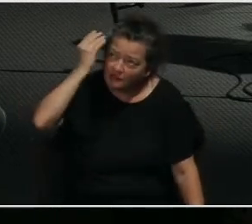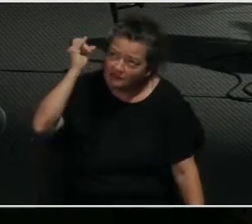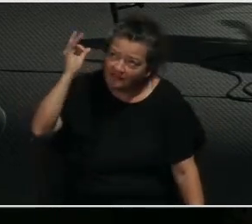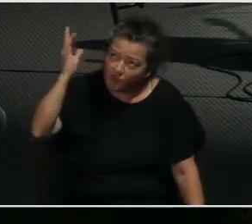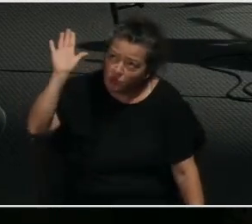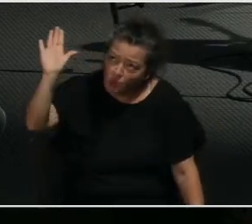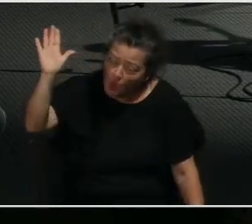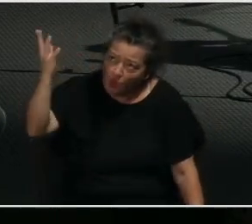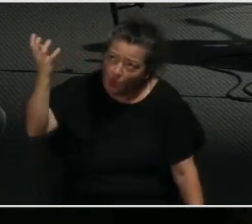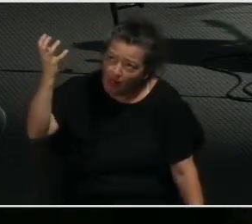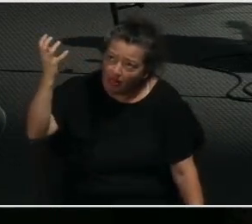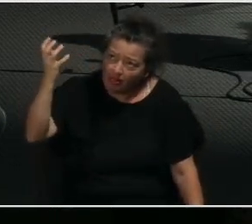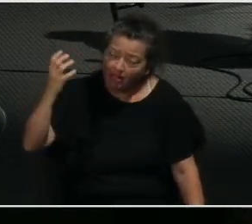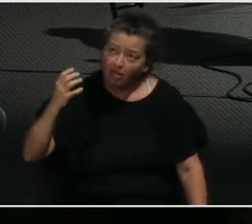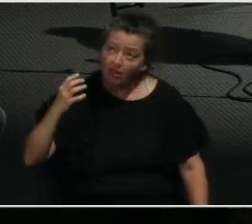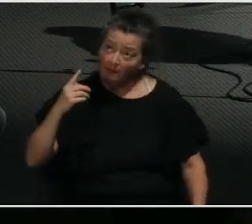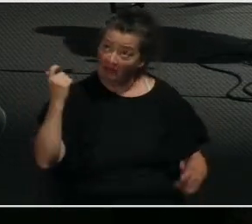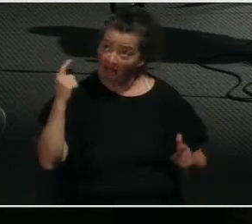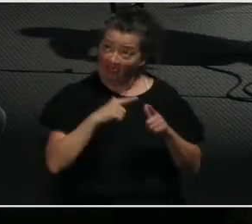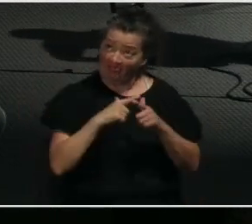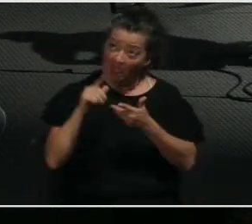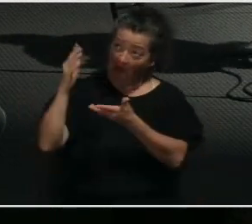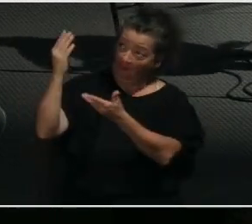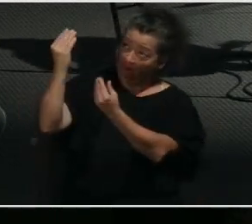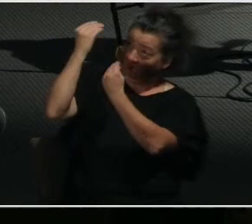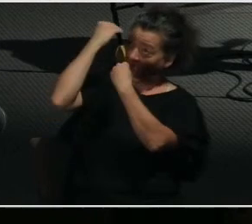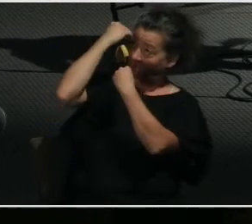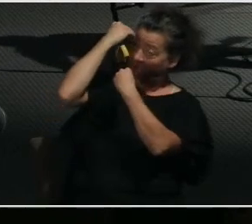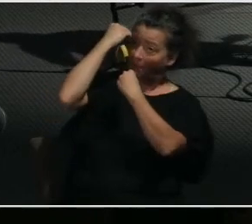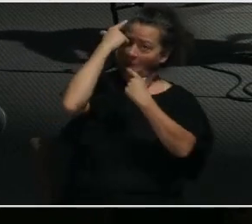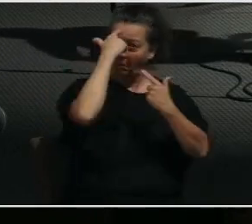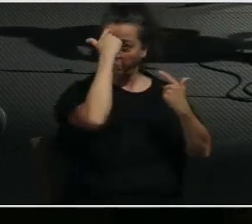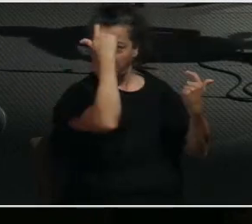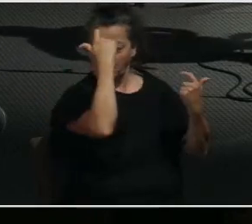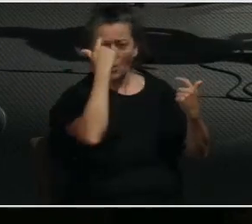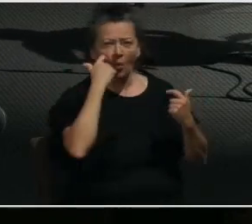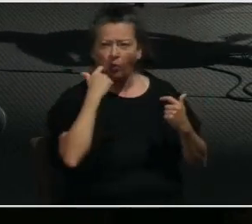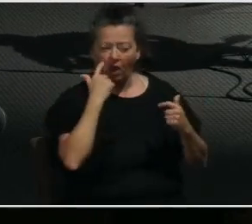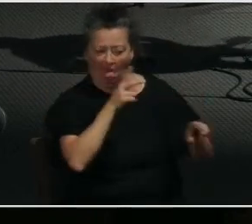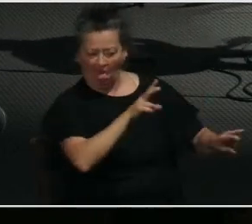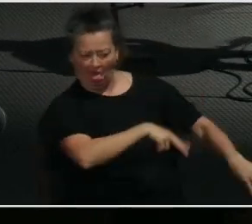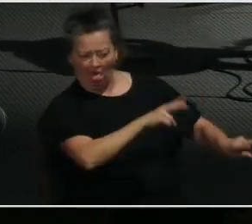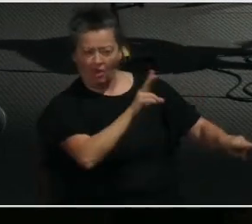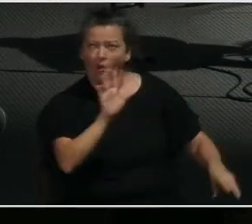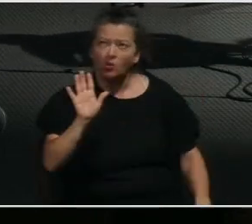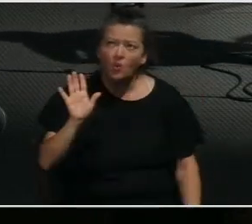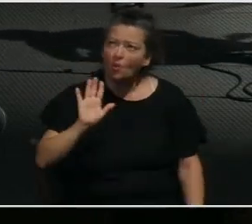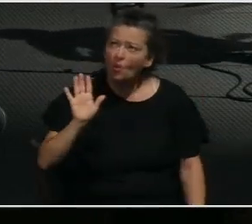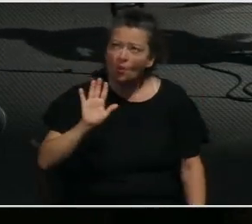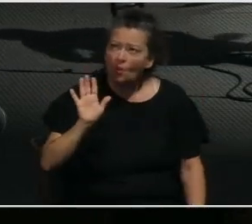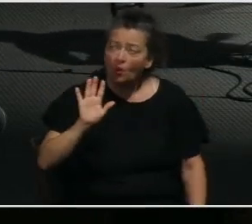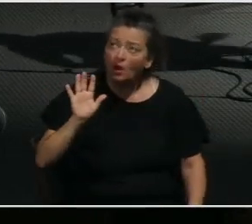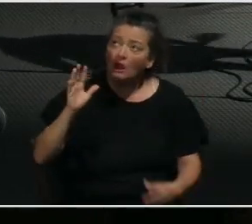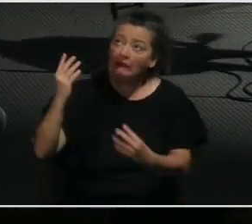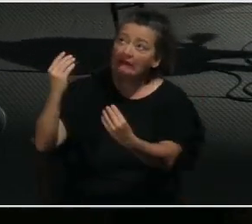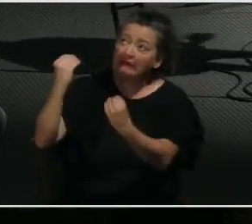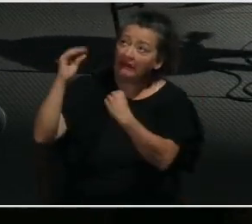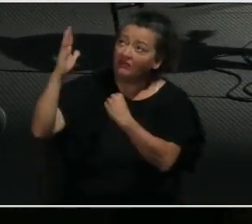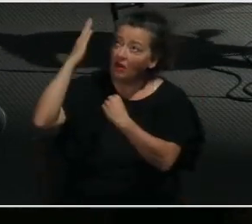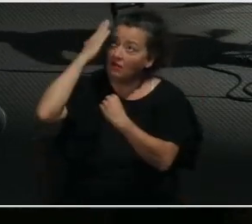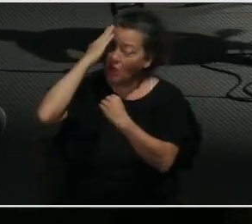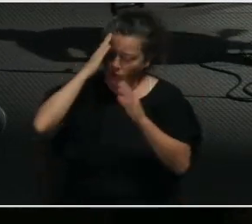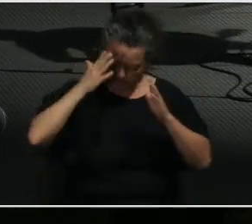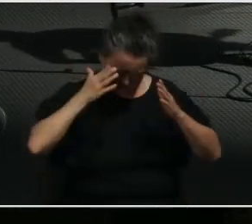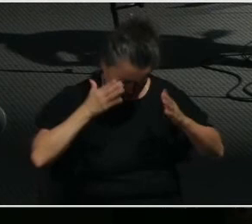not to be arrogant or judgmental, but to walk in a way like Jesus walked.